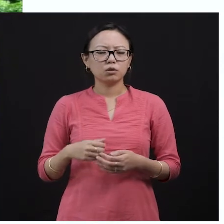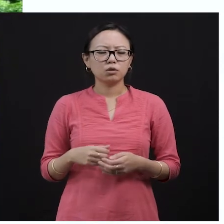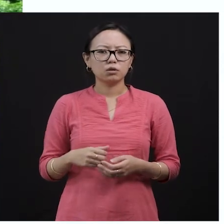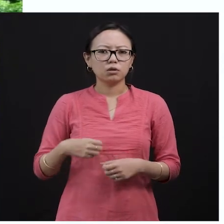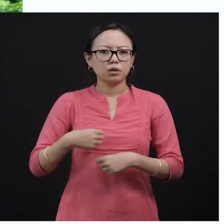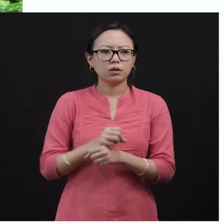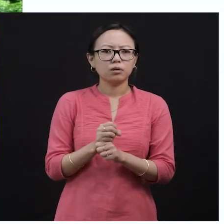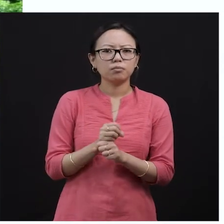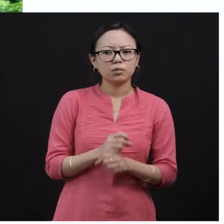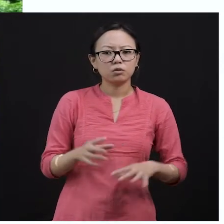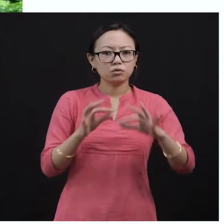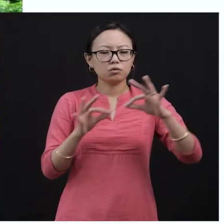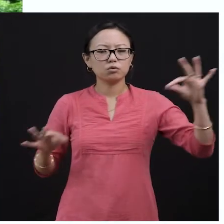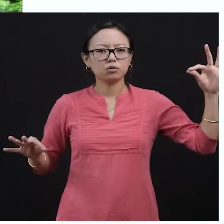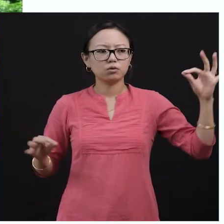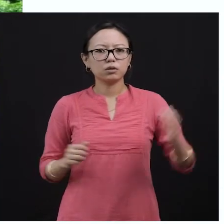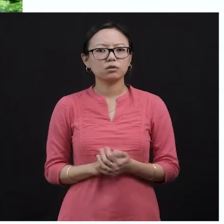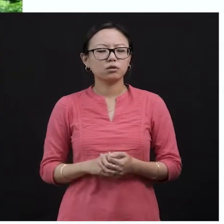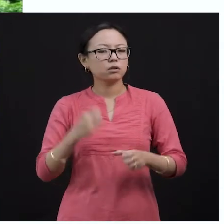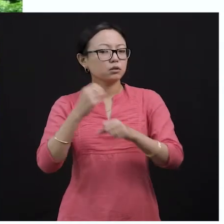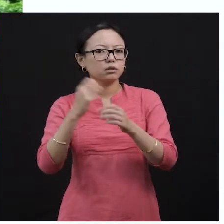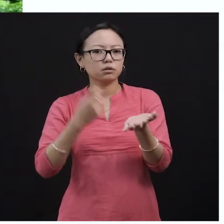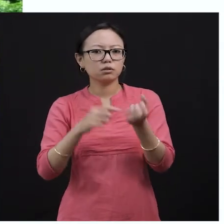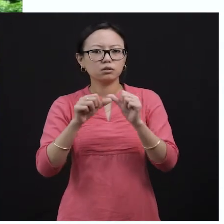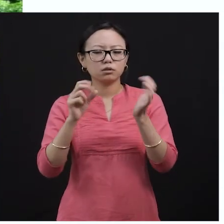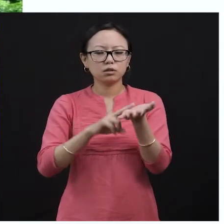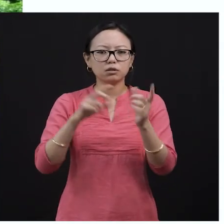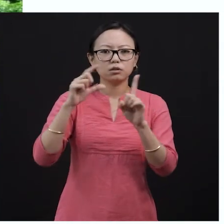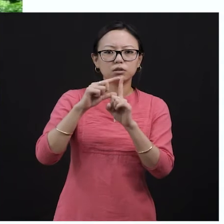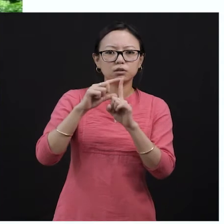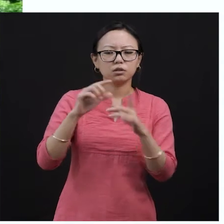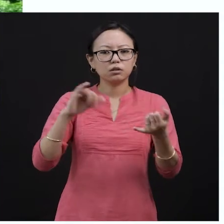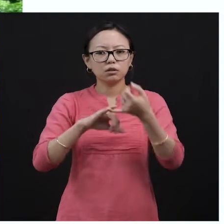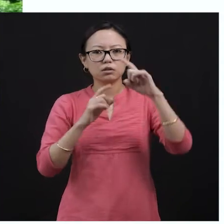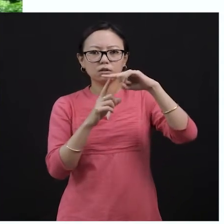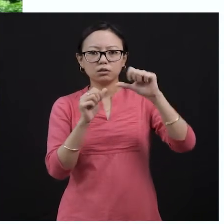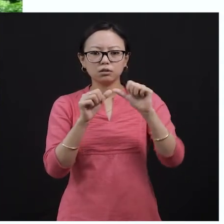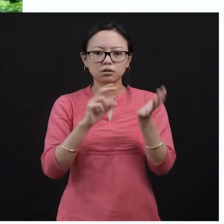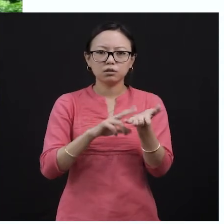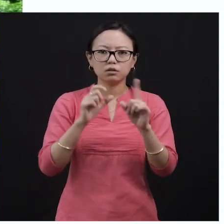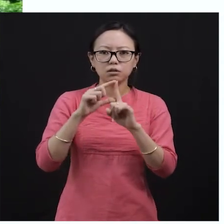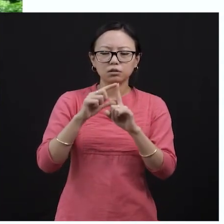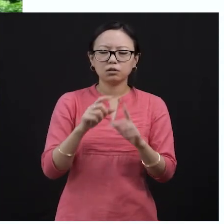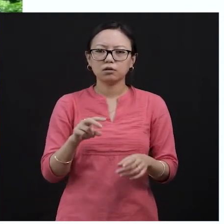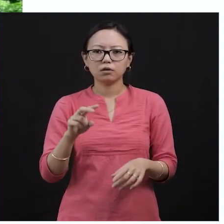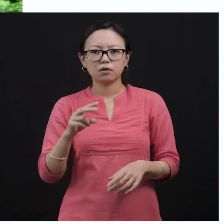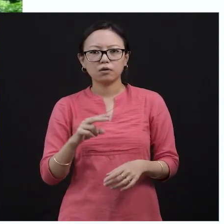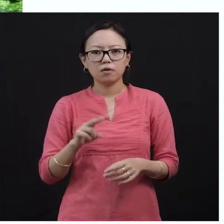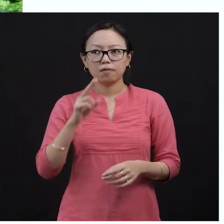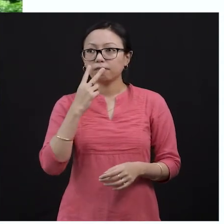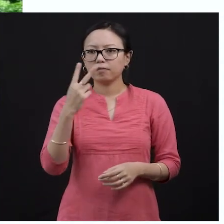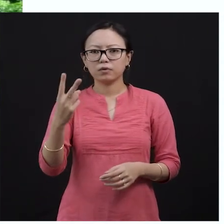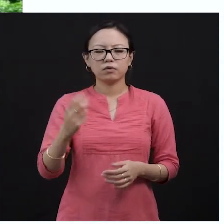the word meaning, the new words, a grandstand view means a place where you have a good view of things. If you go, if you buy a ticket